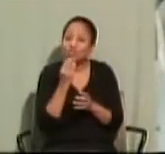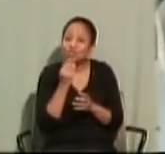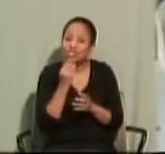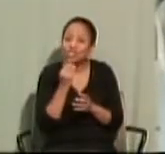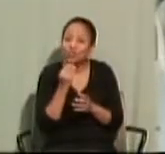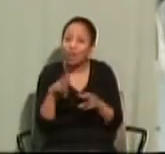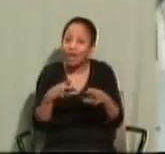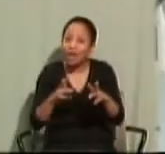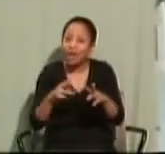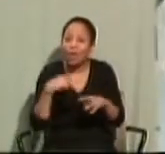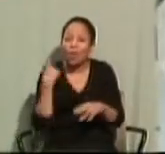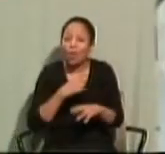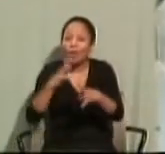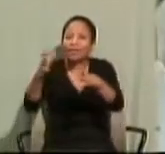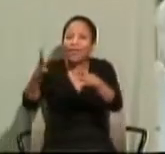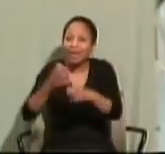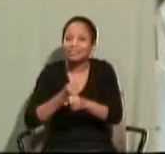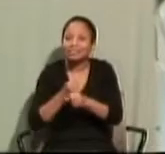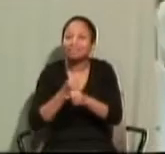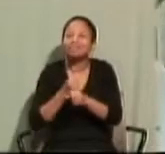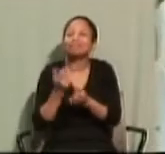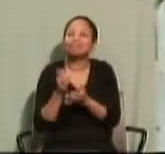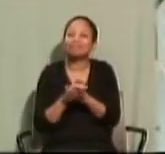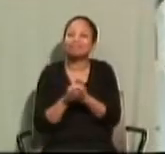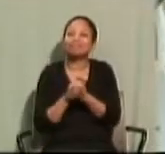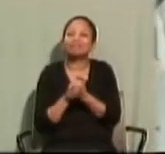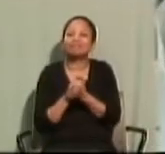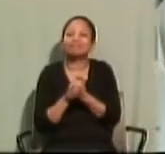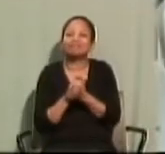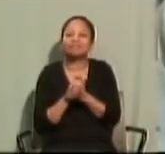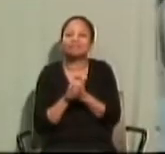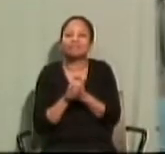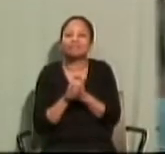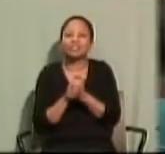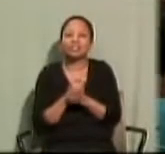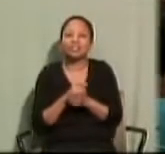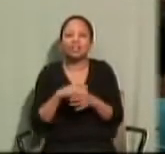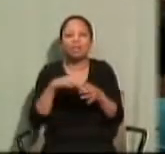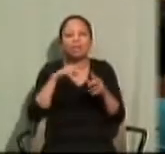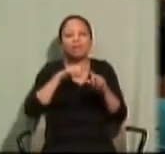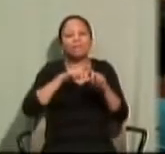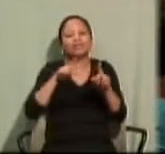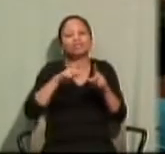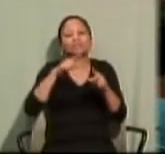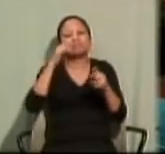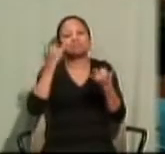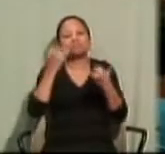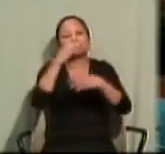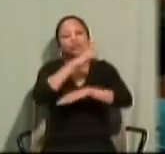celebrate to the last little remnant of the Christmas season.